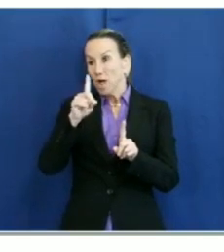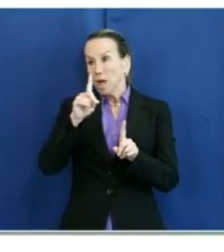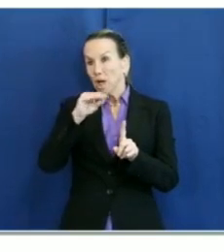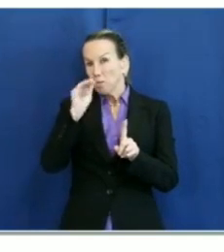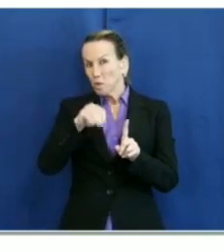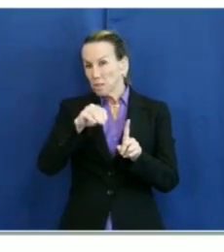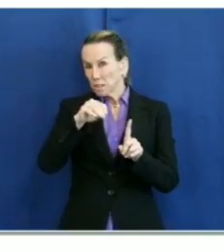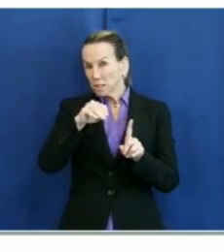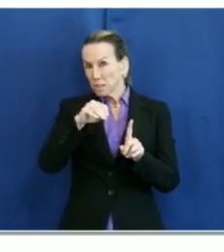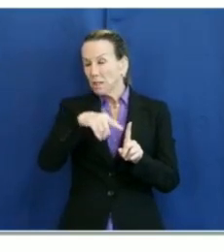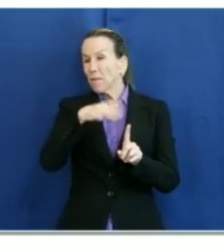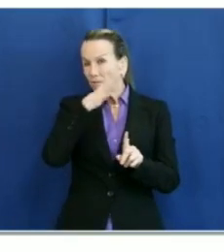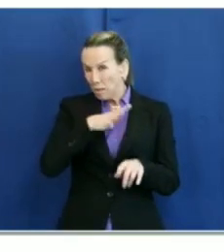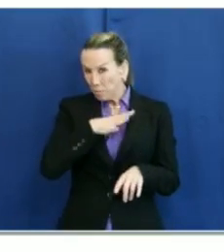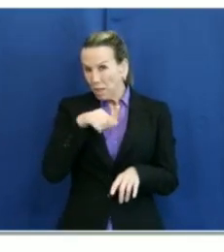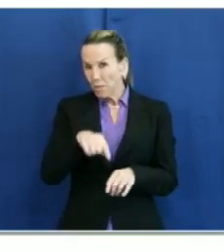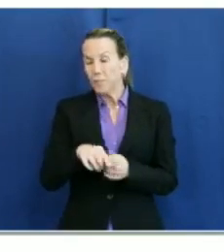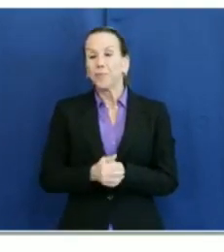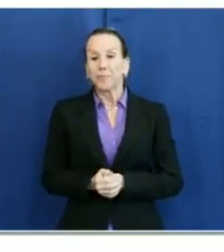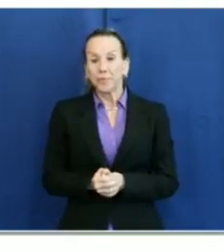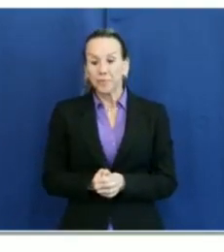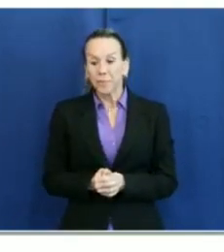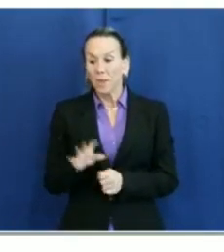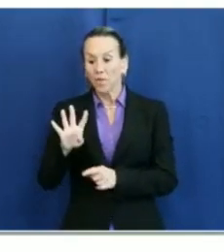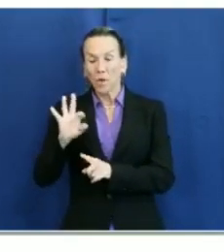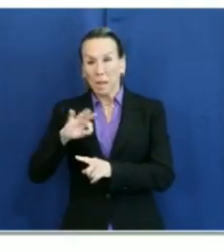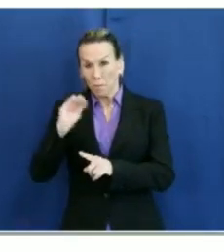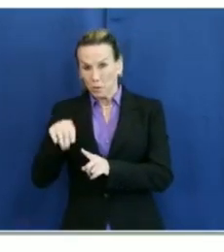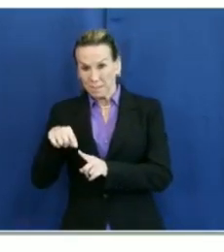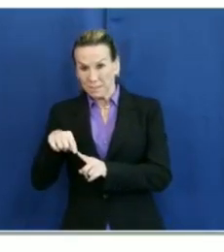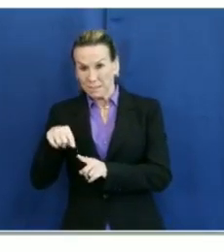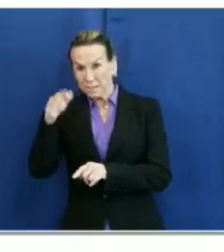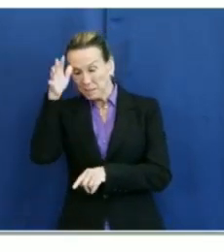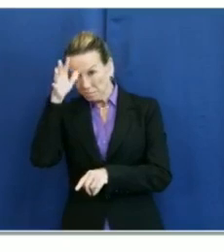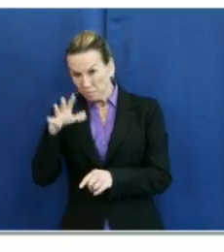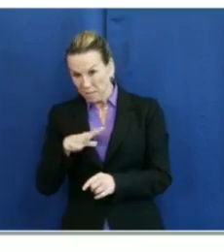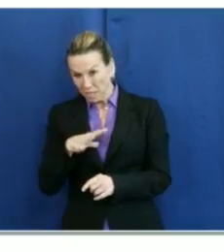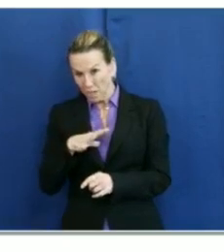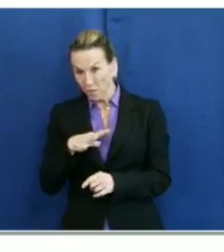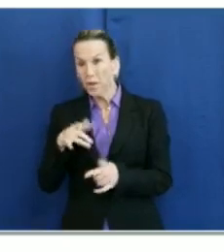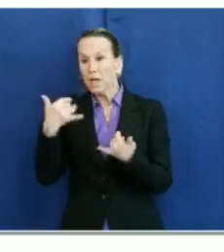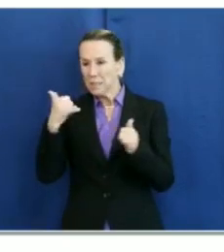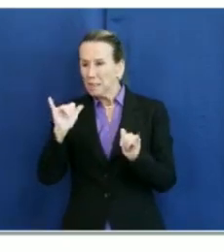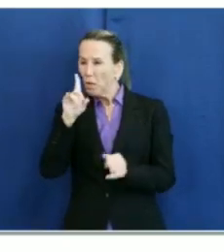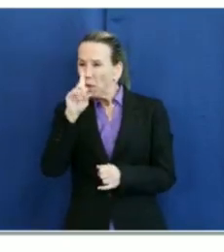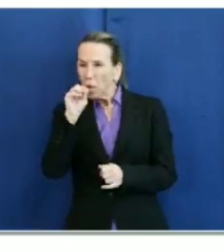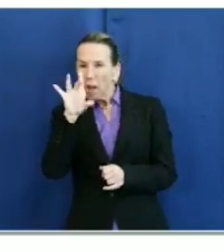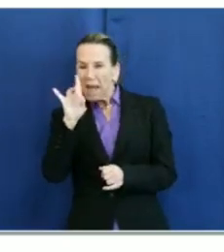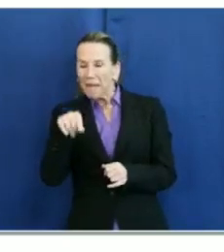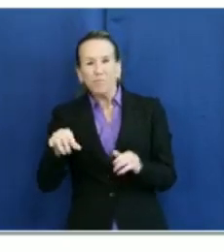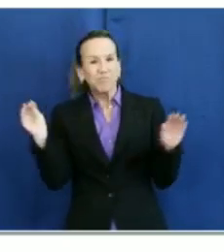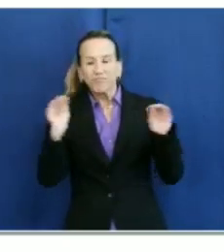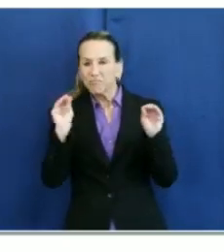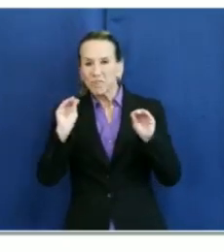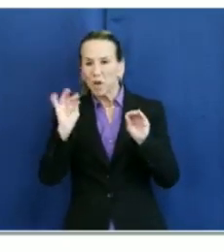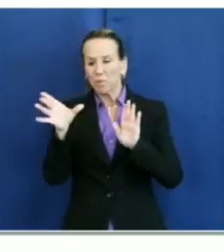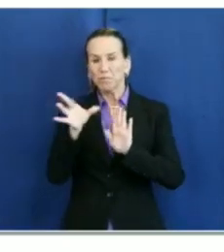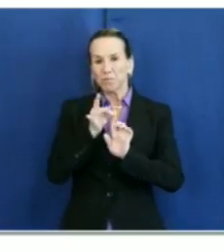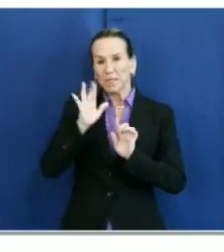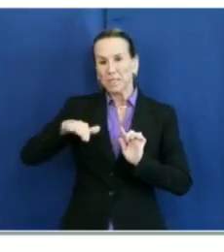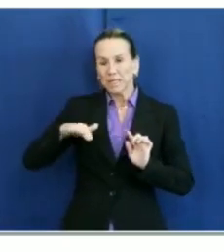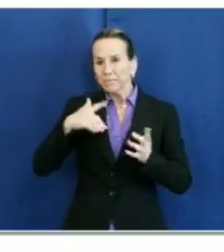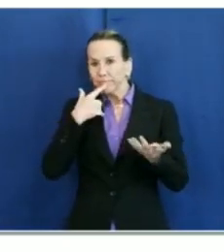total number of cases are female, 49% are male, and there's still 108 individuals where there is no gender